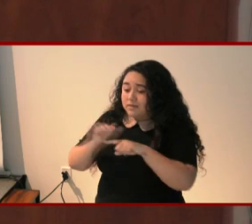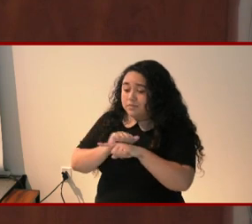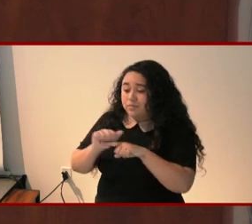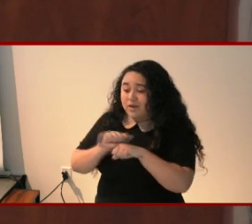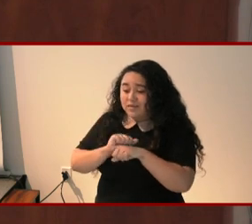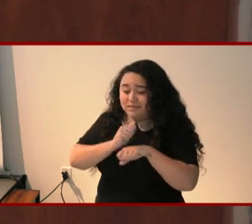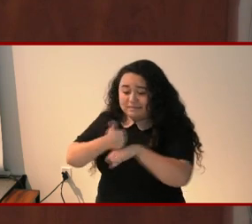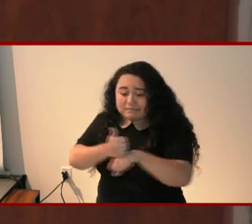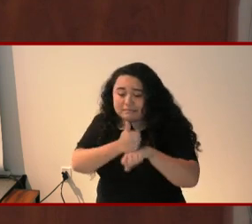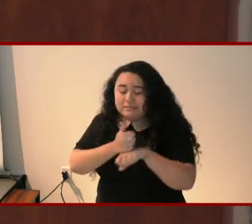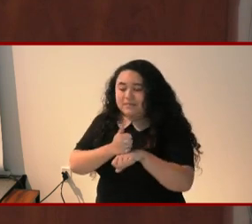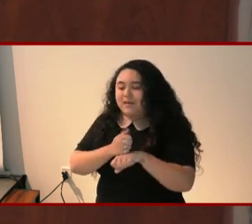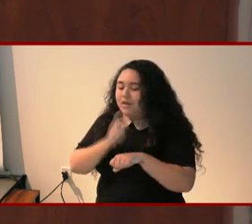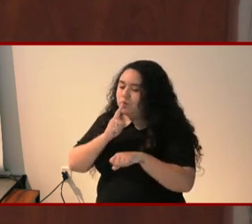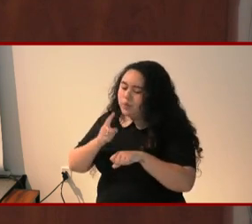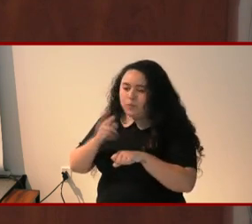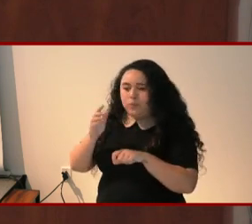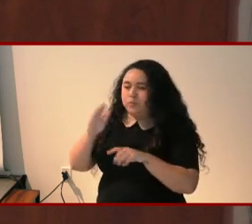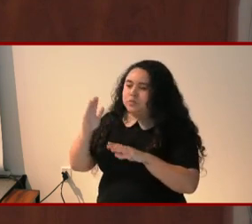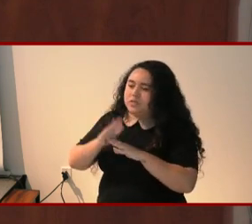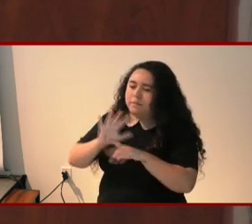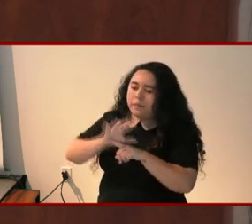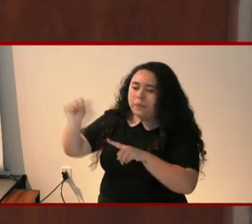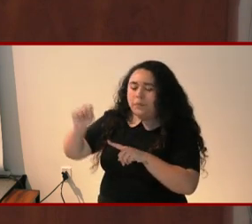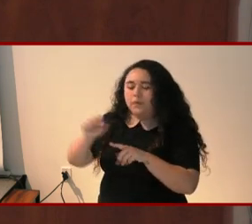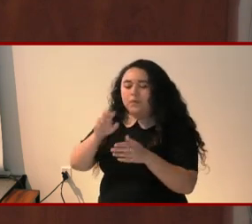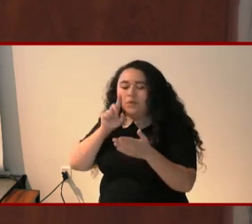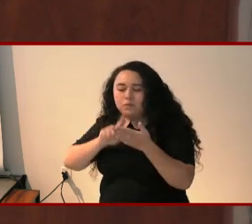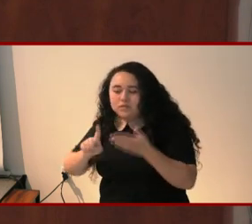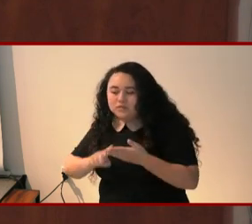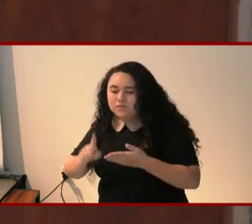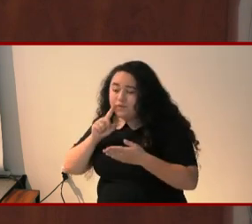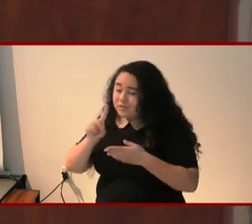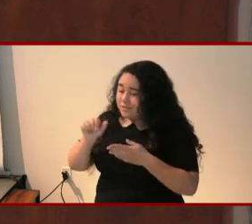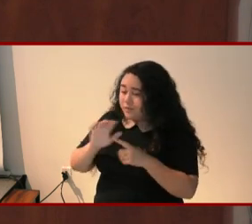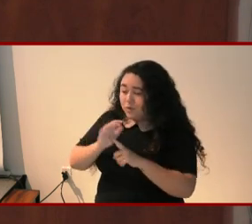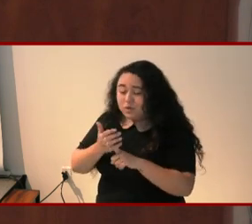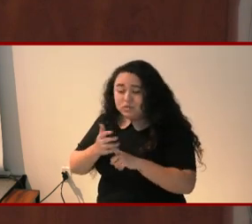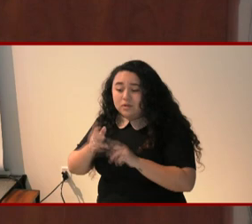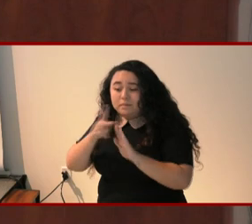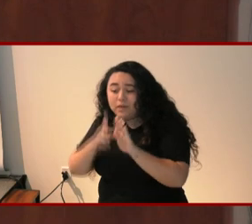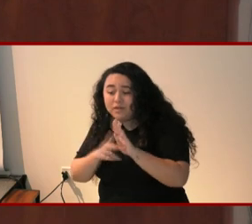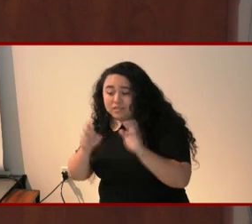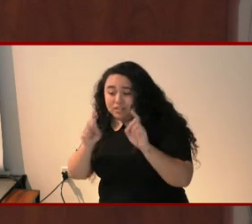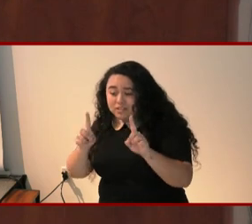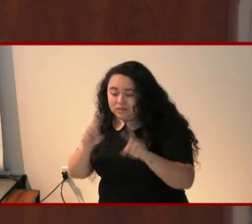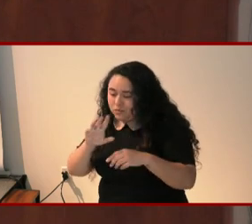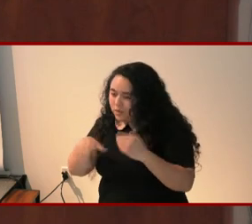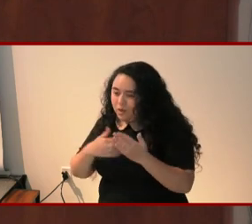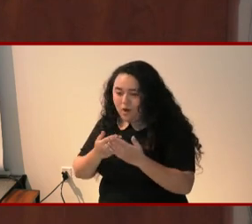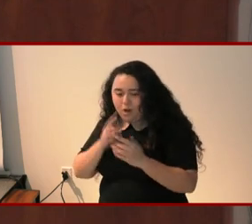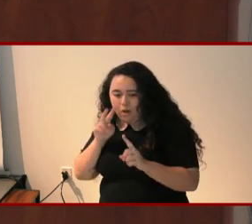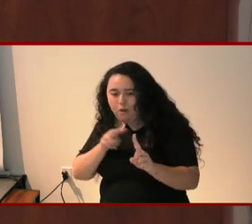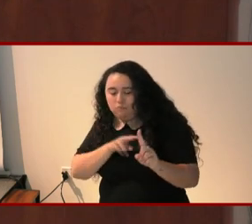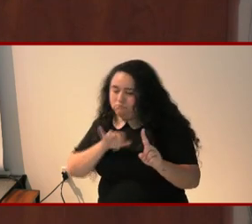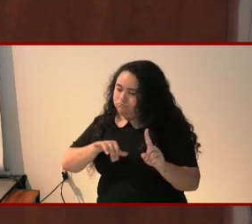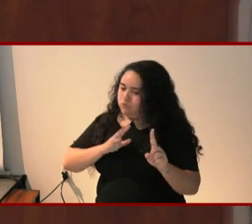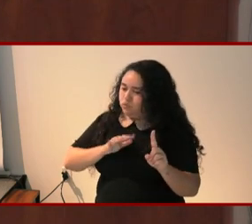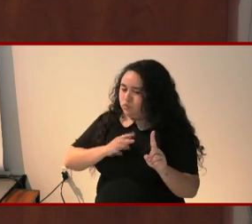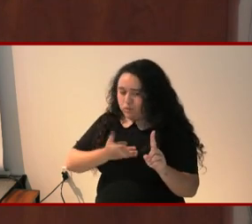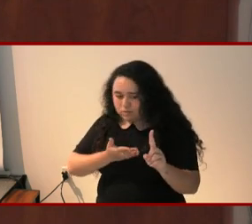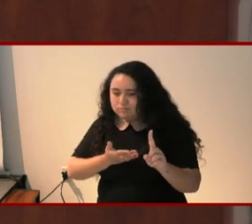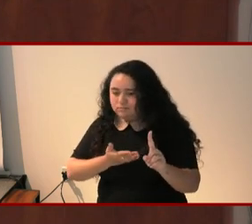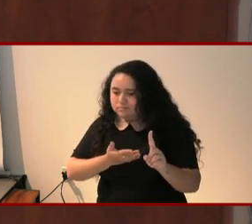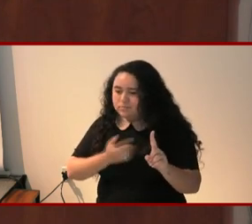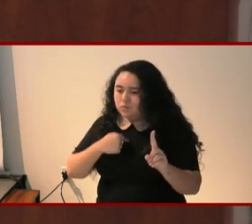cutting-edge research in disability culture, policy, and education. Something we can all look to as